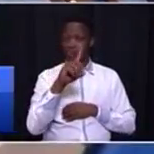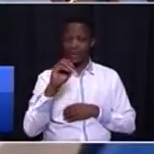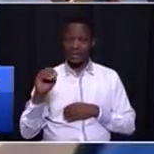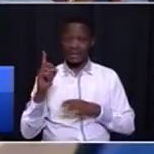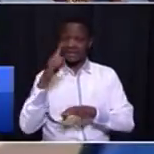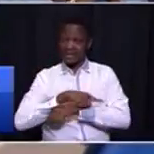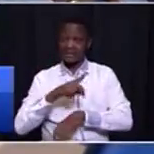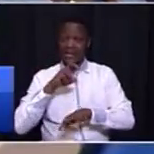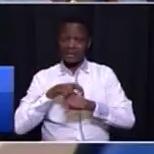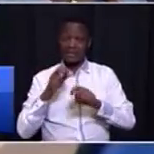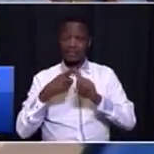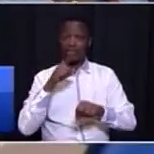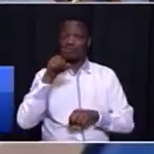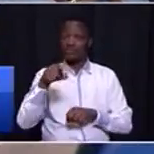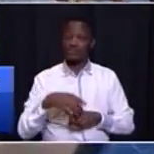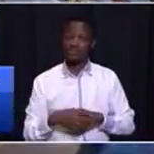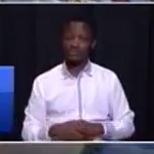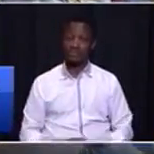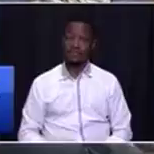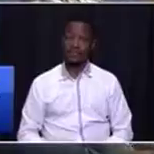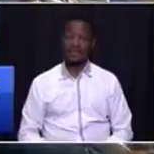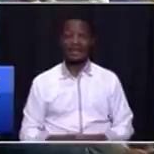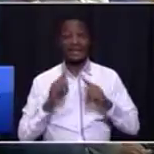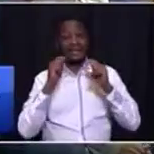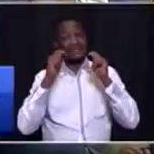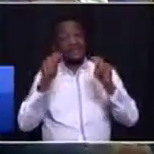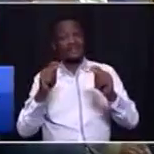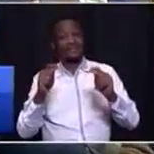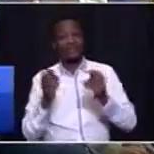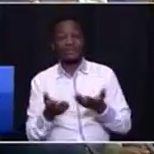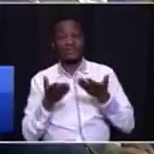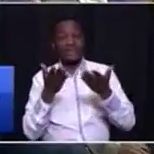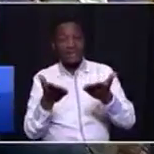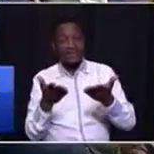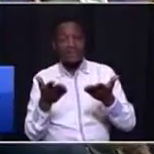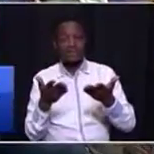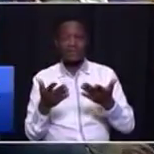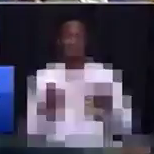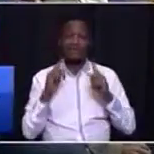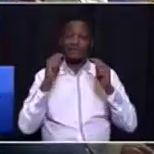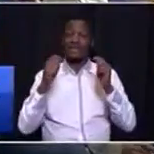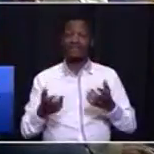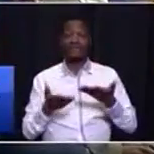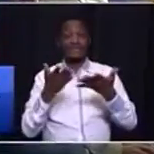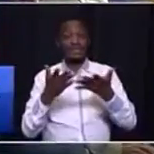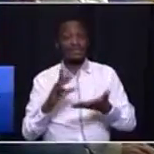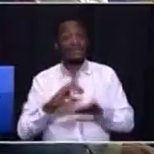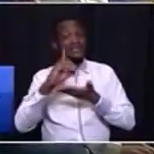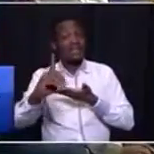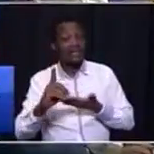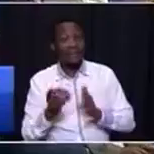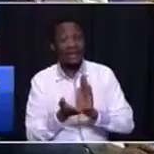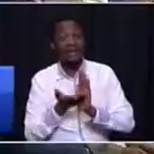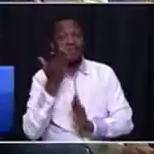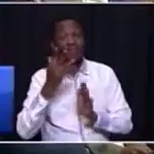need from you a transport service delivery improvement